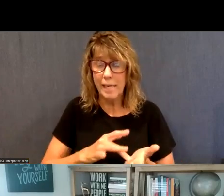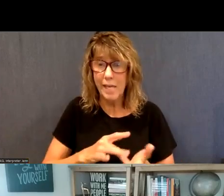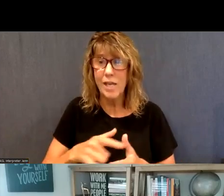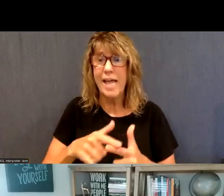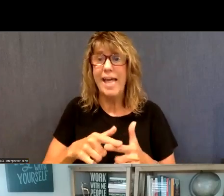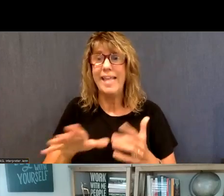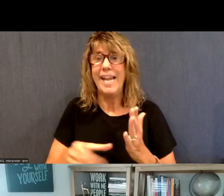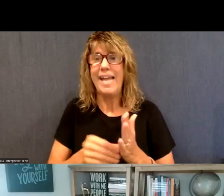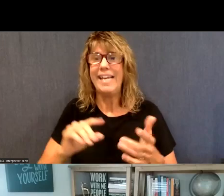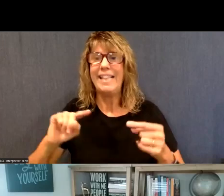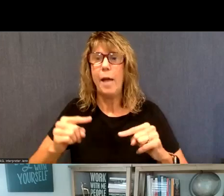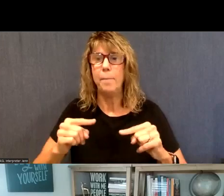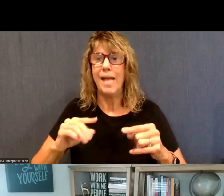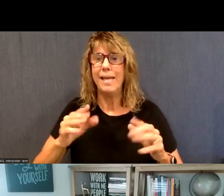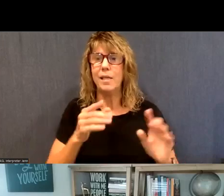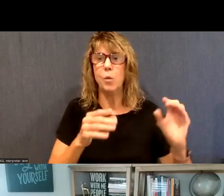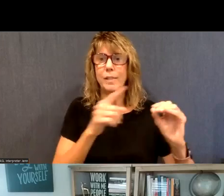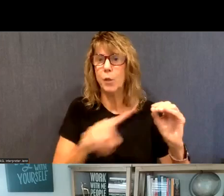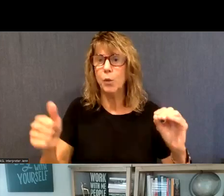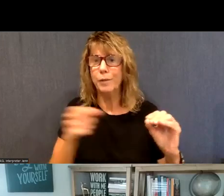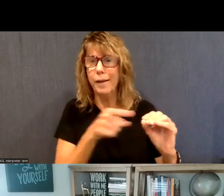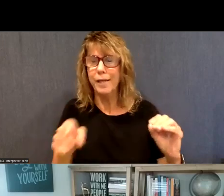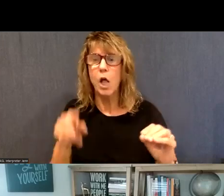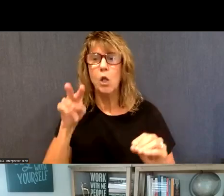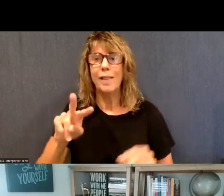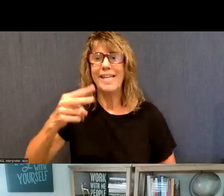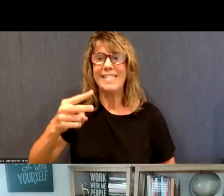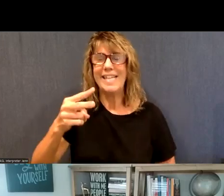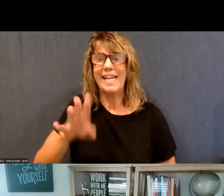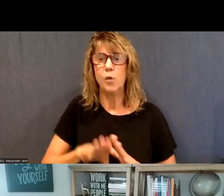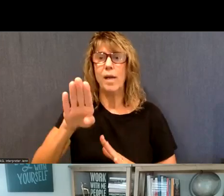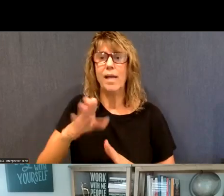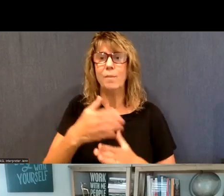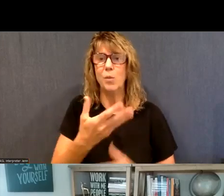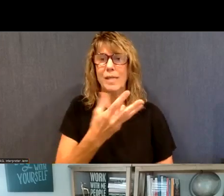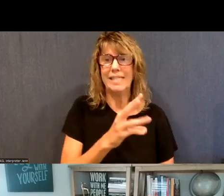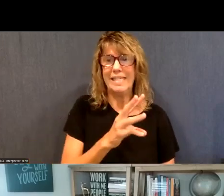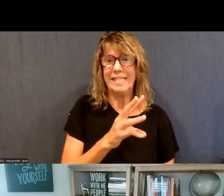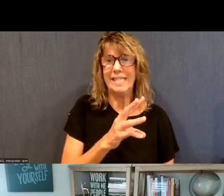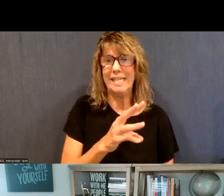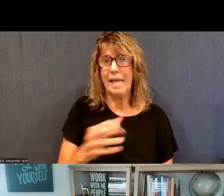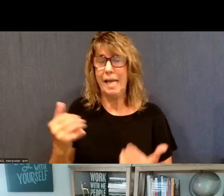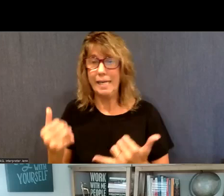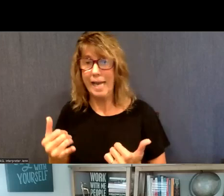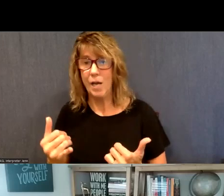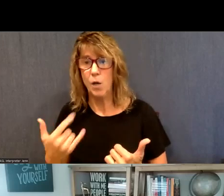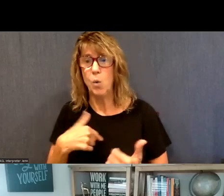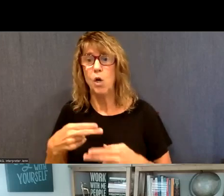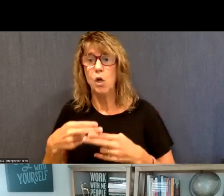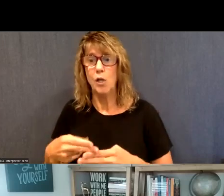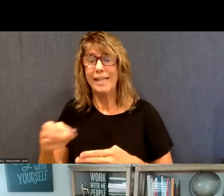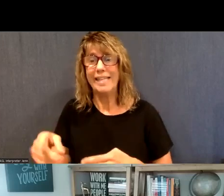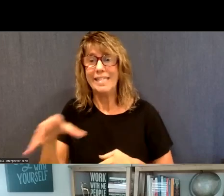pain scale, um, looking at the second wave in 2016. And now, um, we're, we're calling this wave that